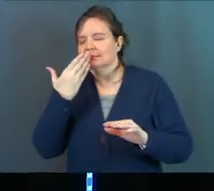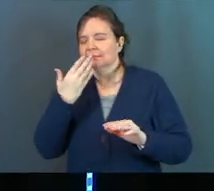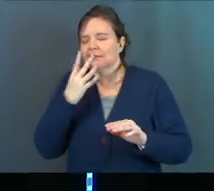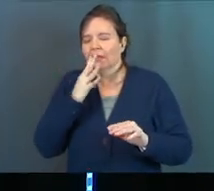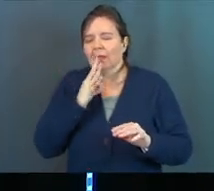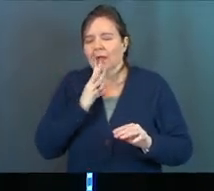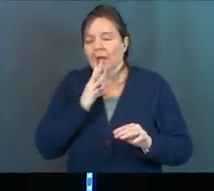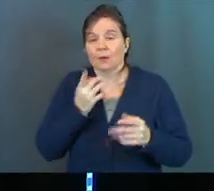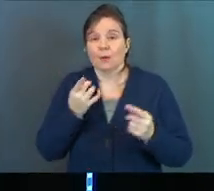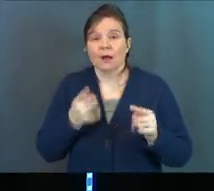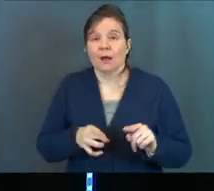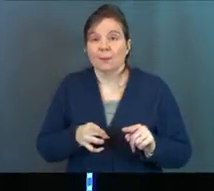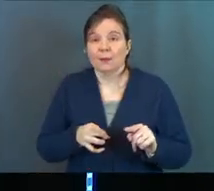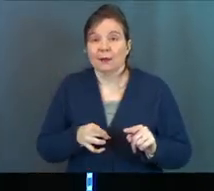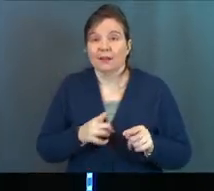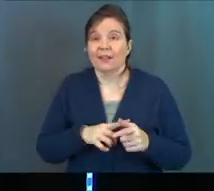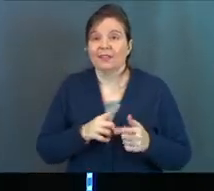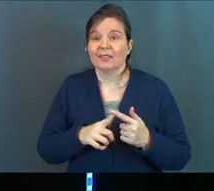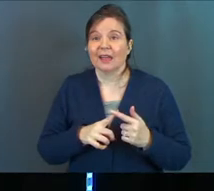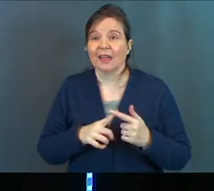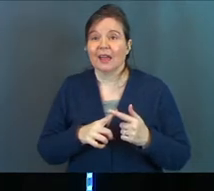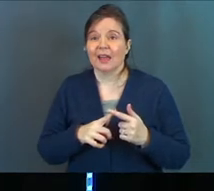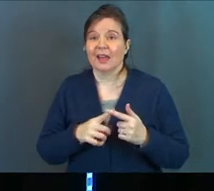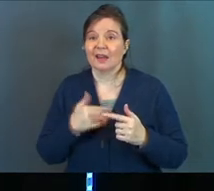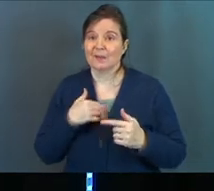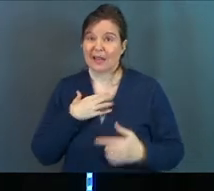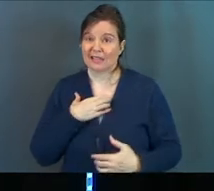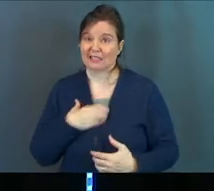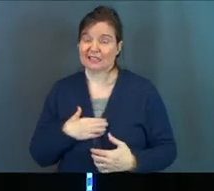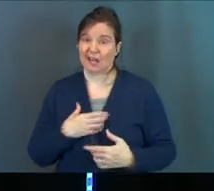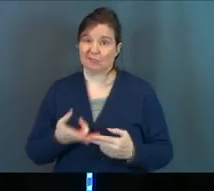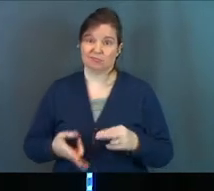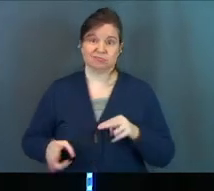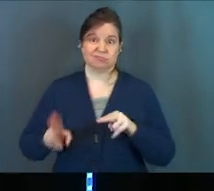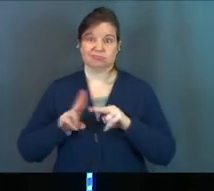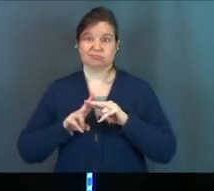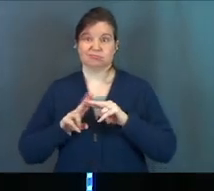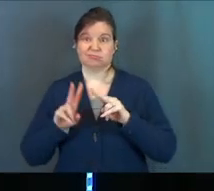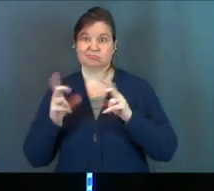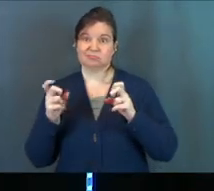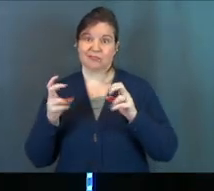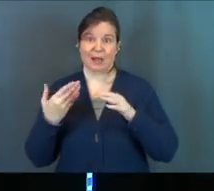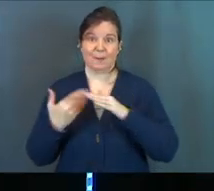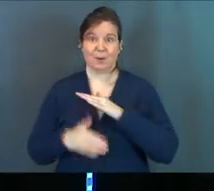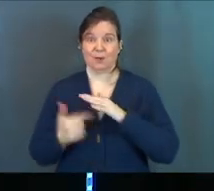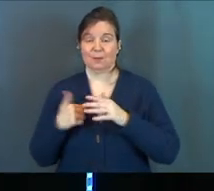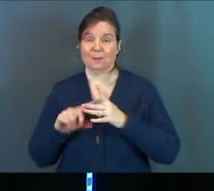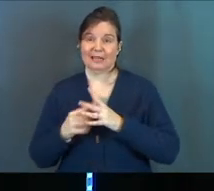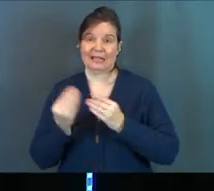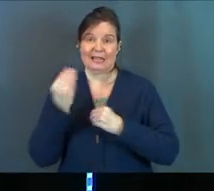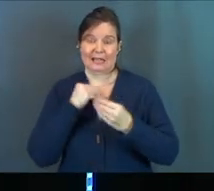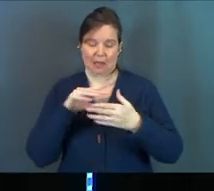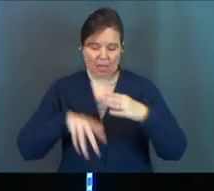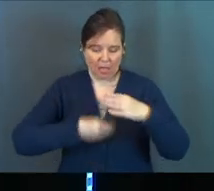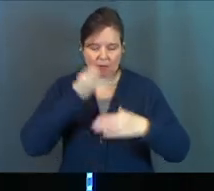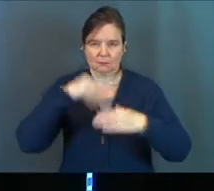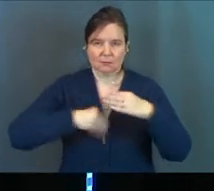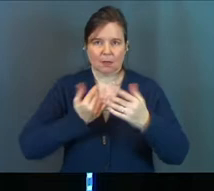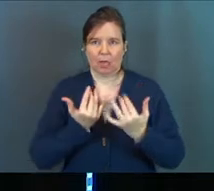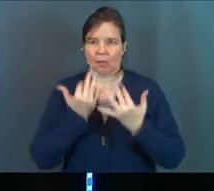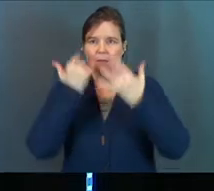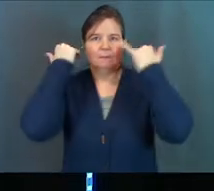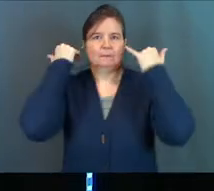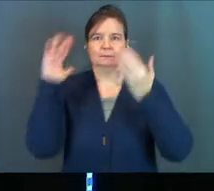And then what happens? Well, then my out of control desire gives birth to me eating the entire bag of